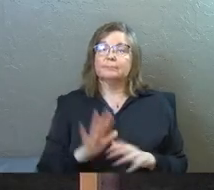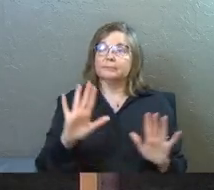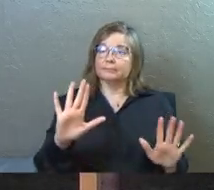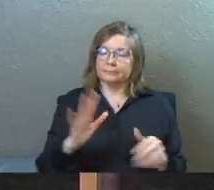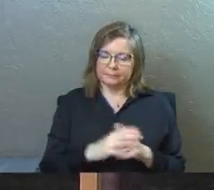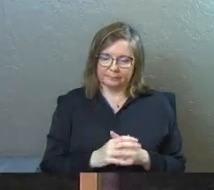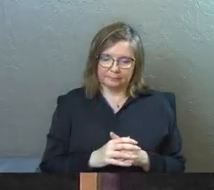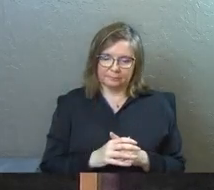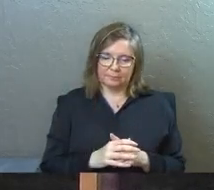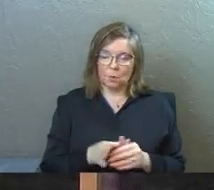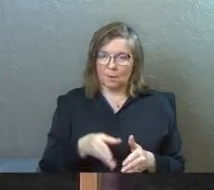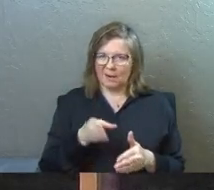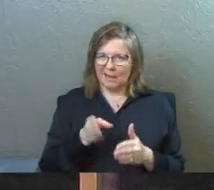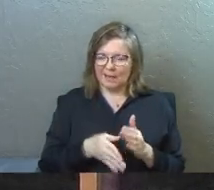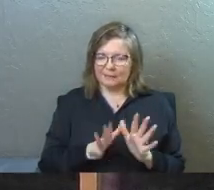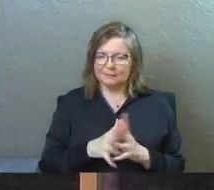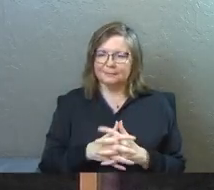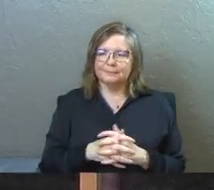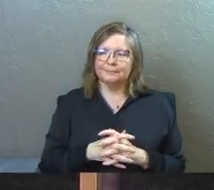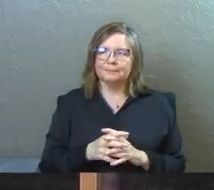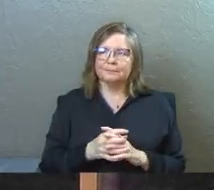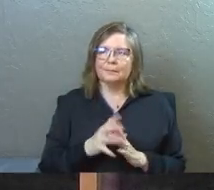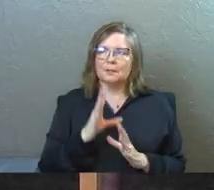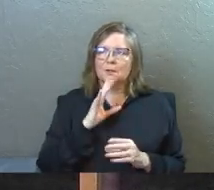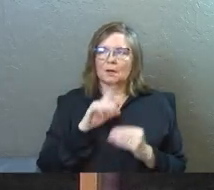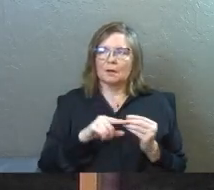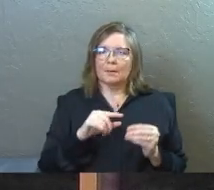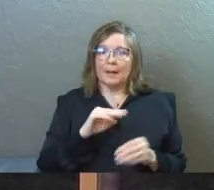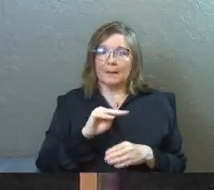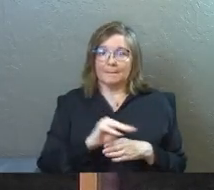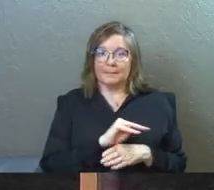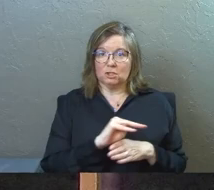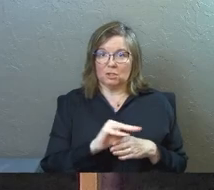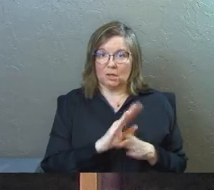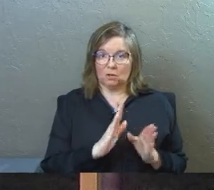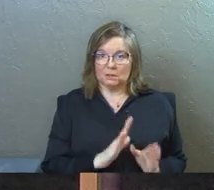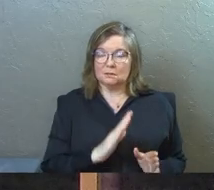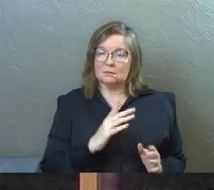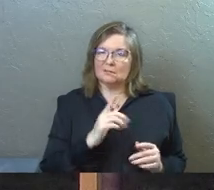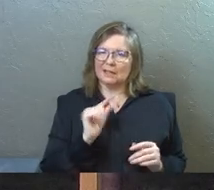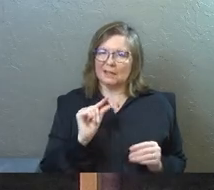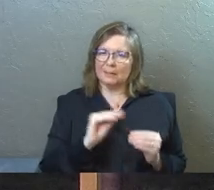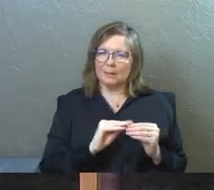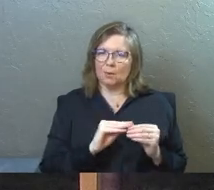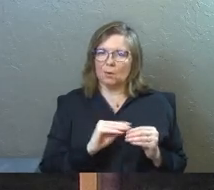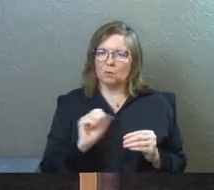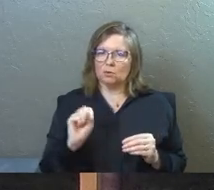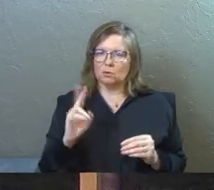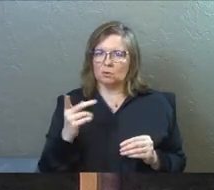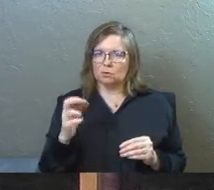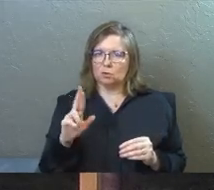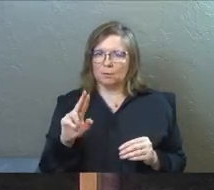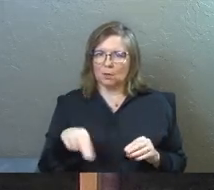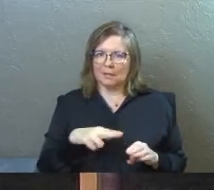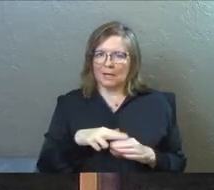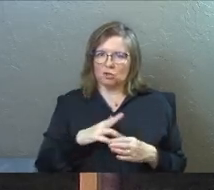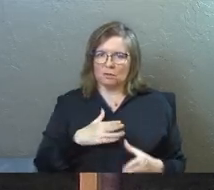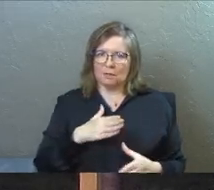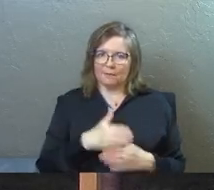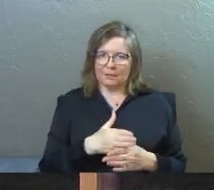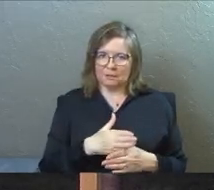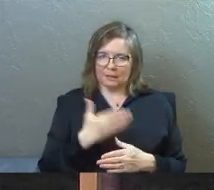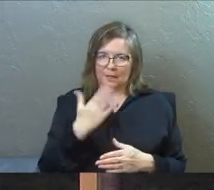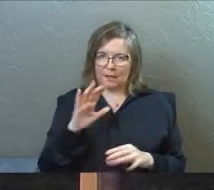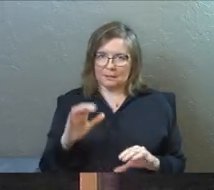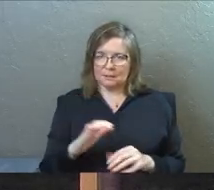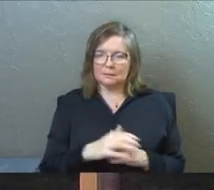Okay, here's where I'm going to kind of end. I'm going to talk to you about missionaries here for a second. This is a little bit more about supernatural intervention that God does.